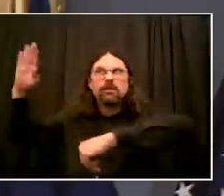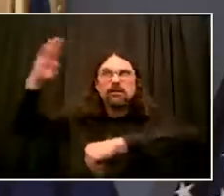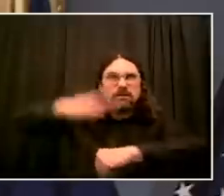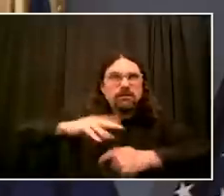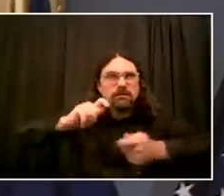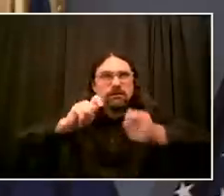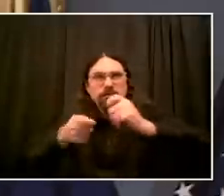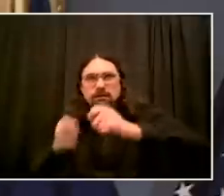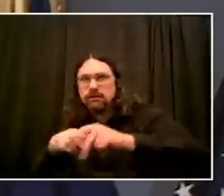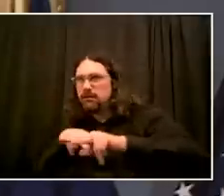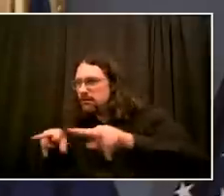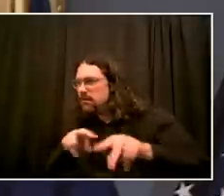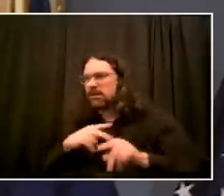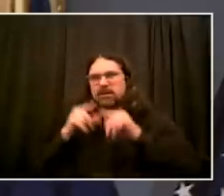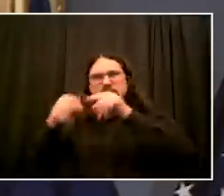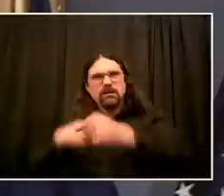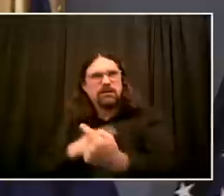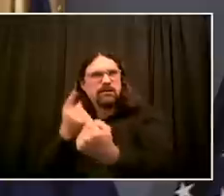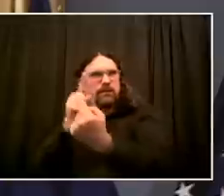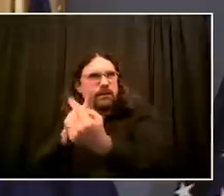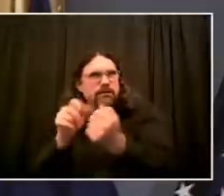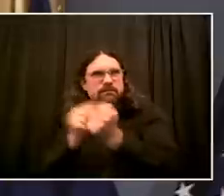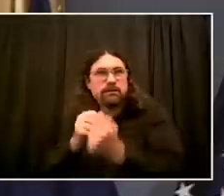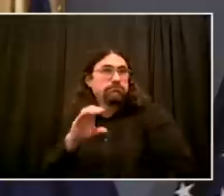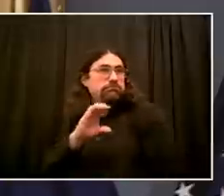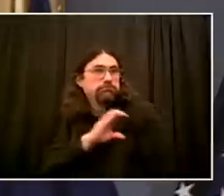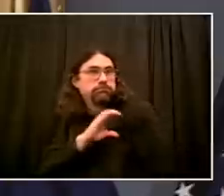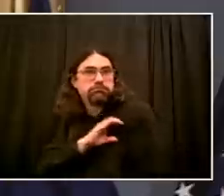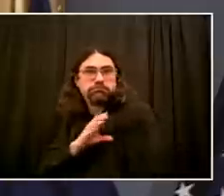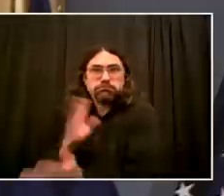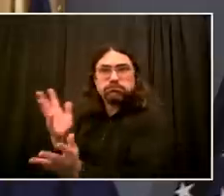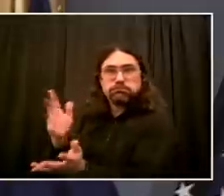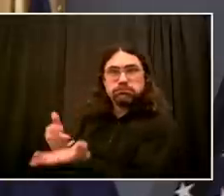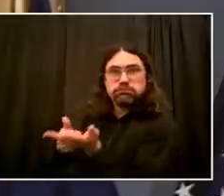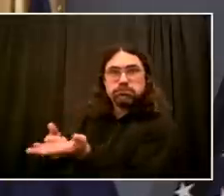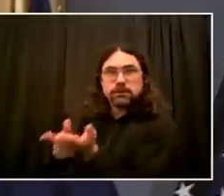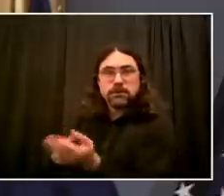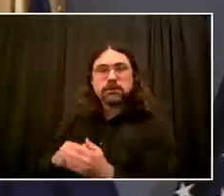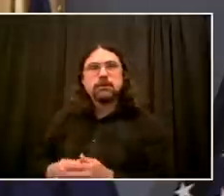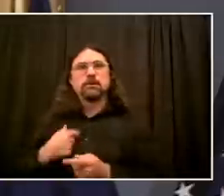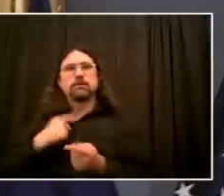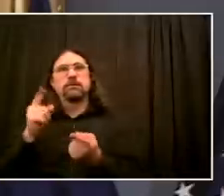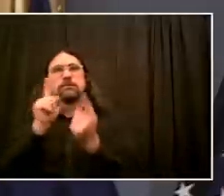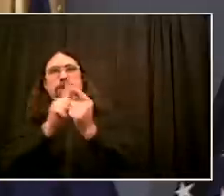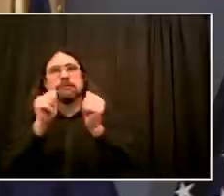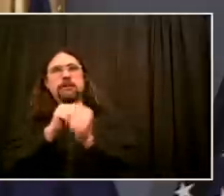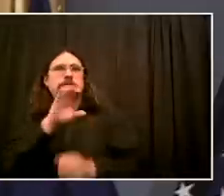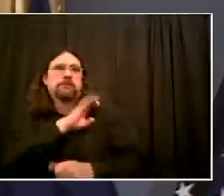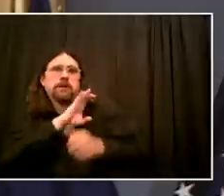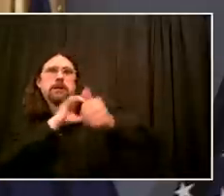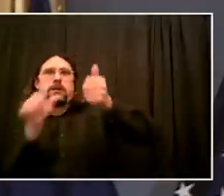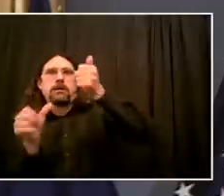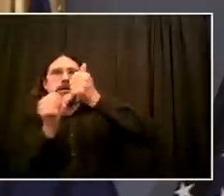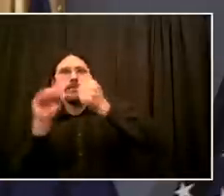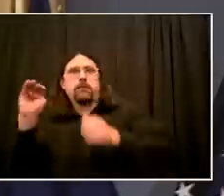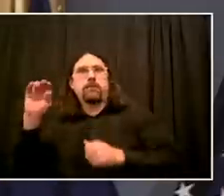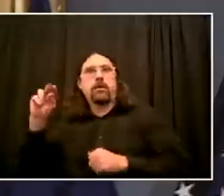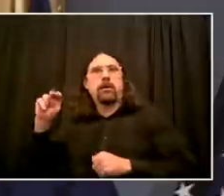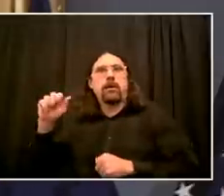Monahan, near one of the sites, one of the protests, to talk about what was specifically happening there, what could be done better. Look,